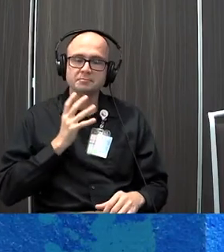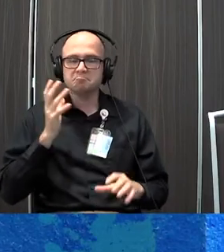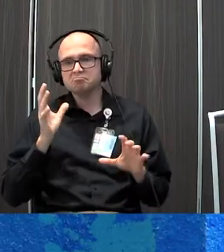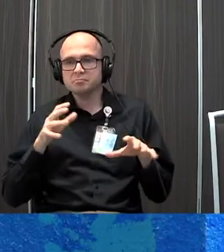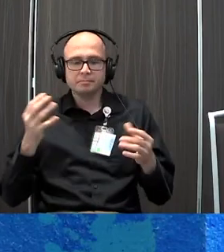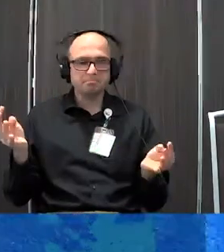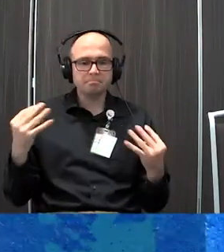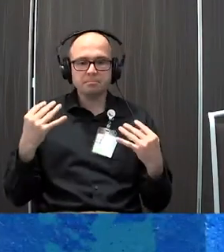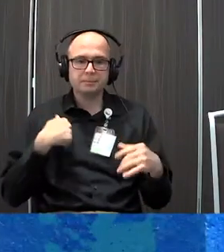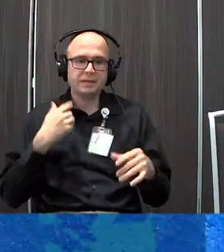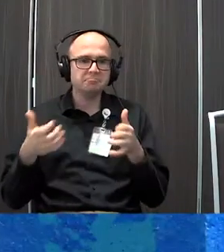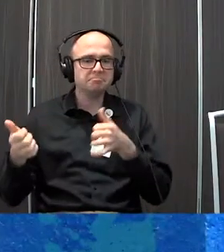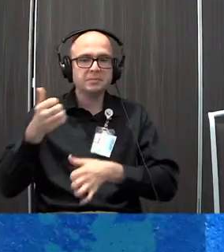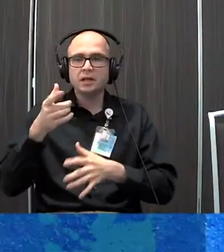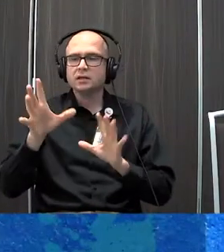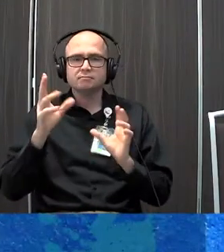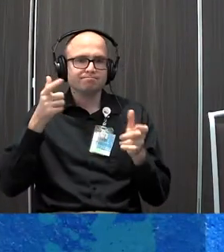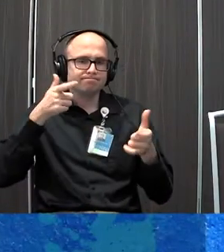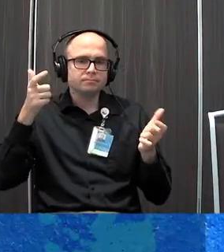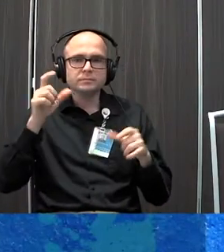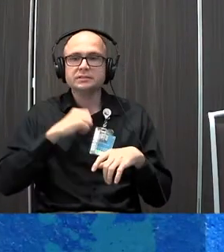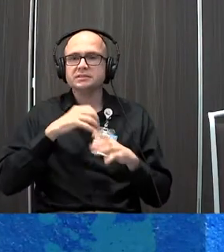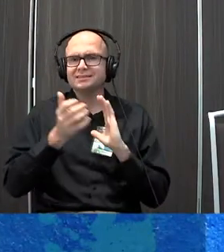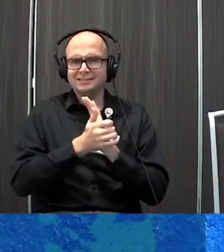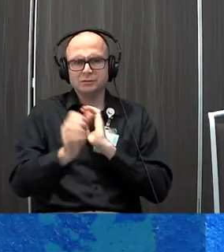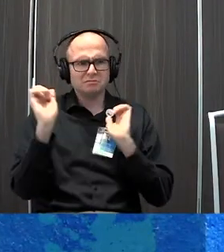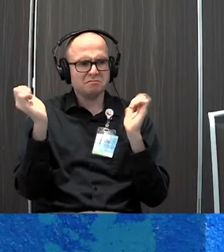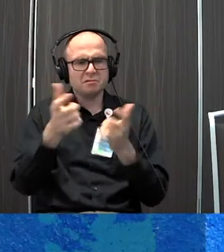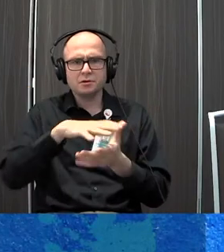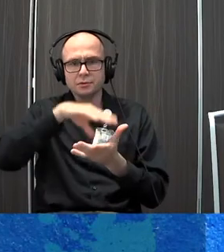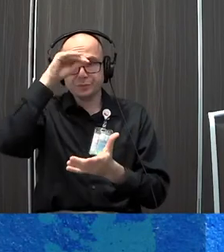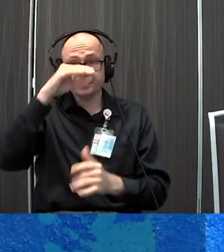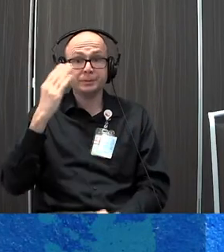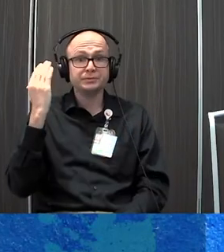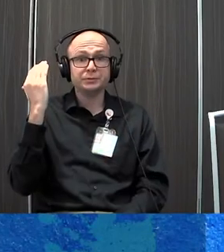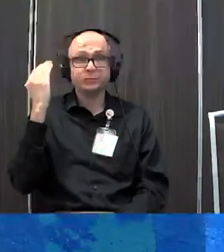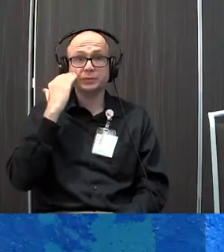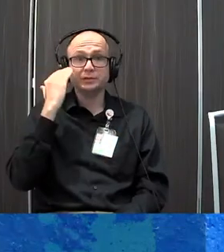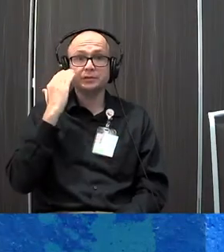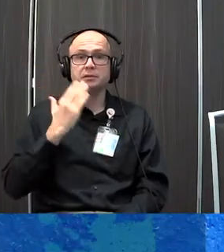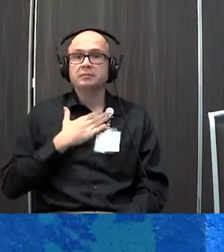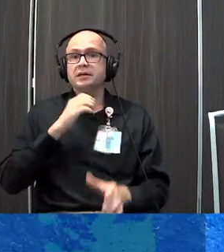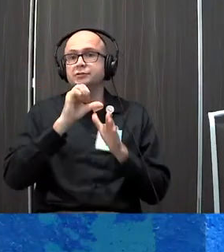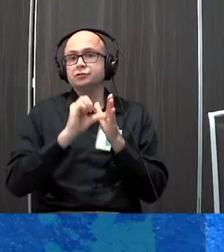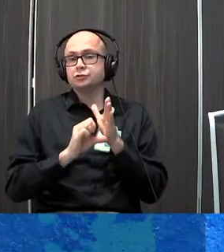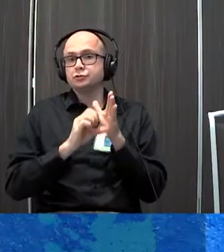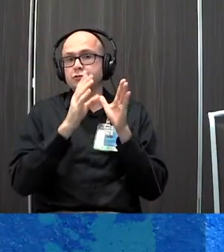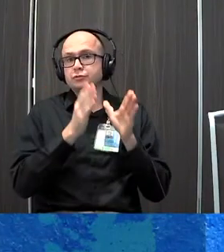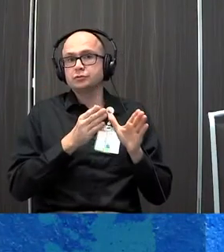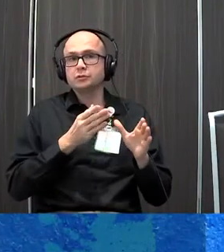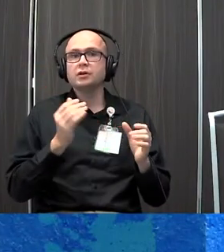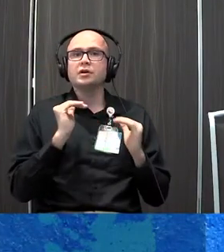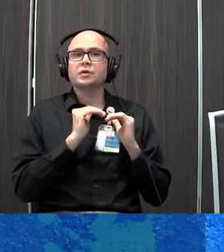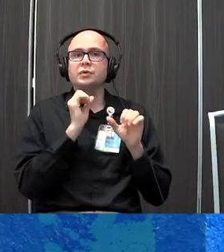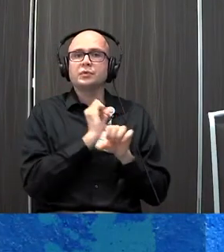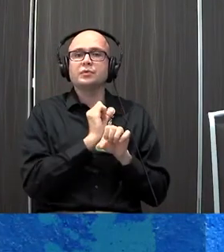It's nothing unattainable. It's a skill that we can all learn. And it's really an awareness. In fact, one of my surgery colleagues said to me, oh, Sean,